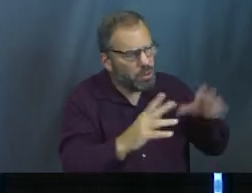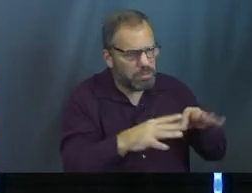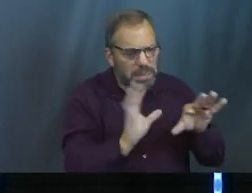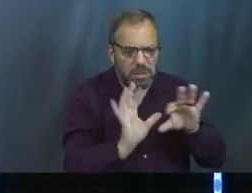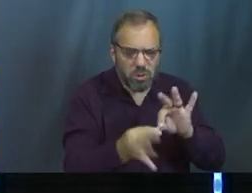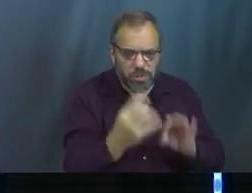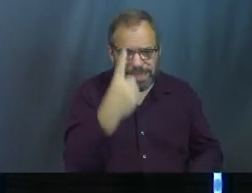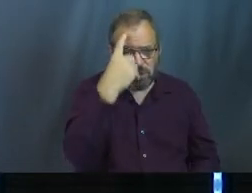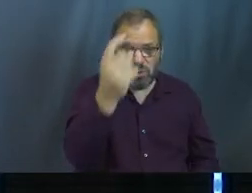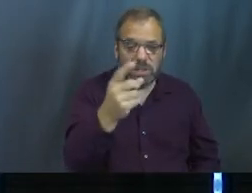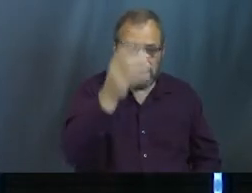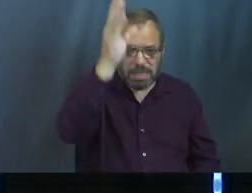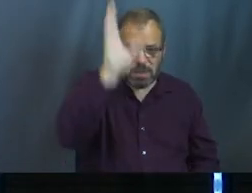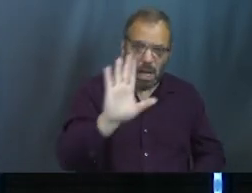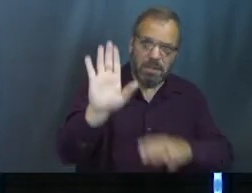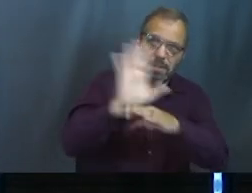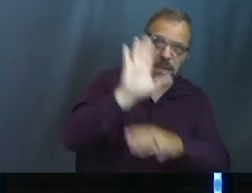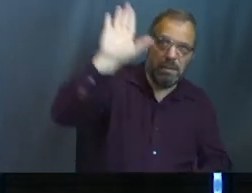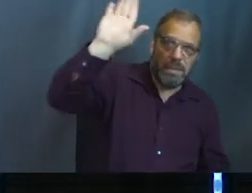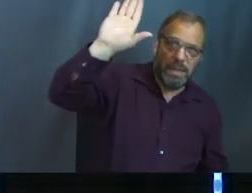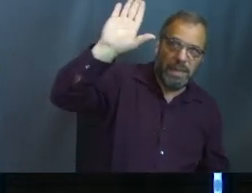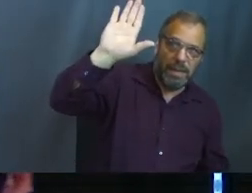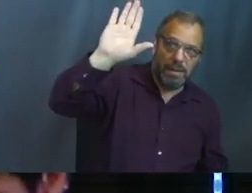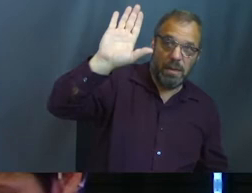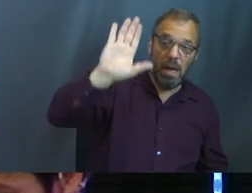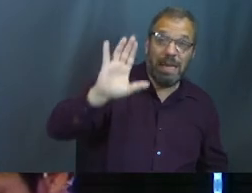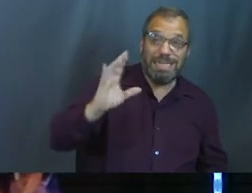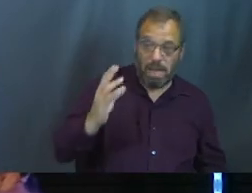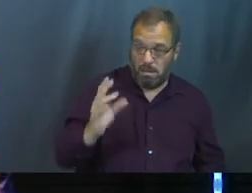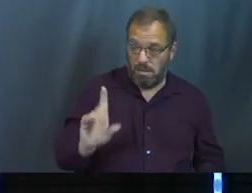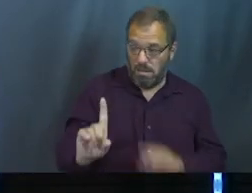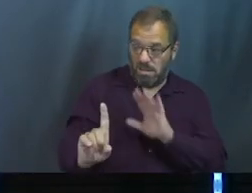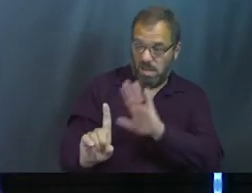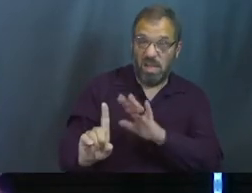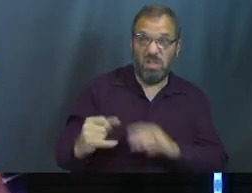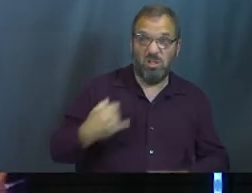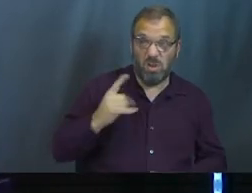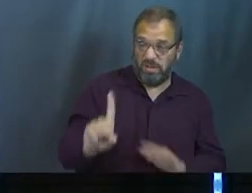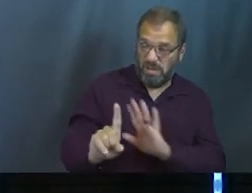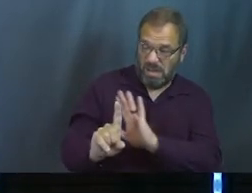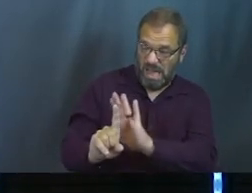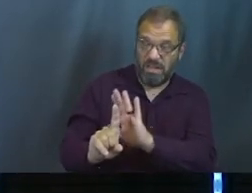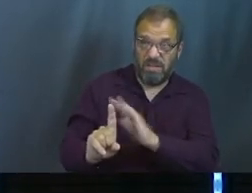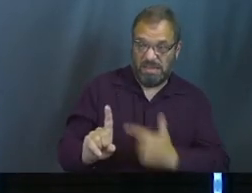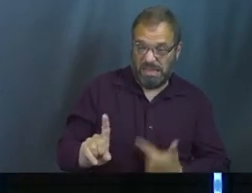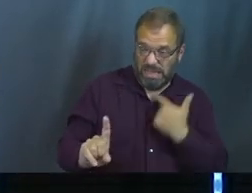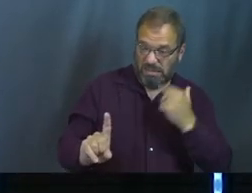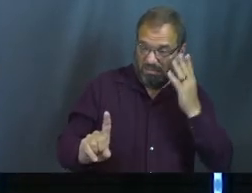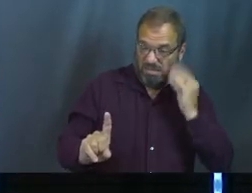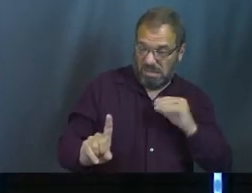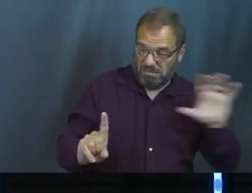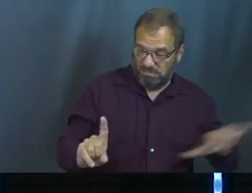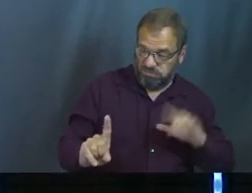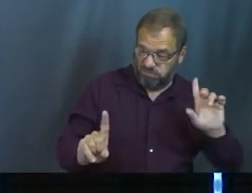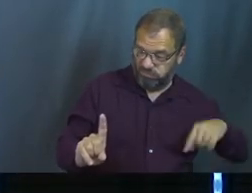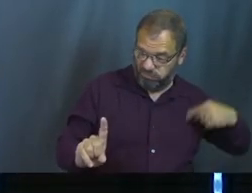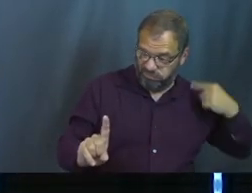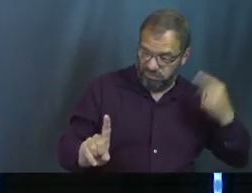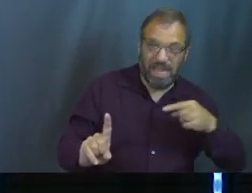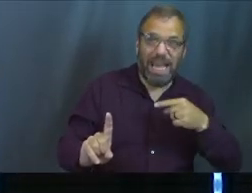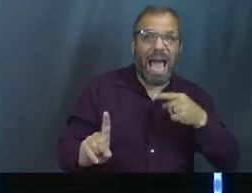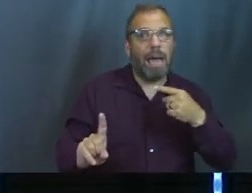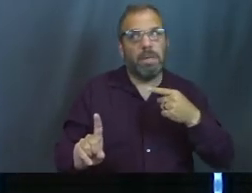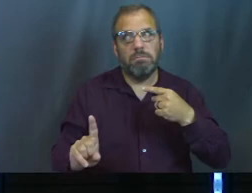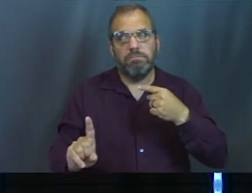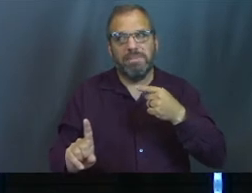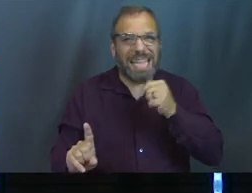Interpreting dreams is God's business. If you look at Joseph's life, and you look at all the things that he's done, he's like, not